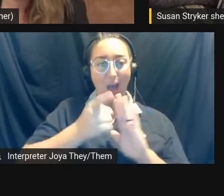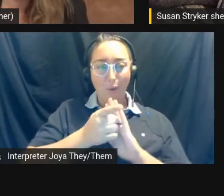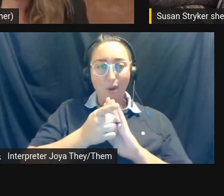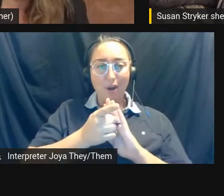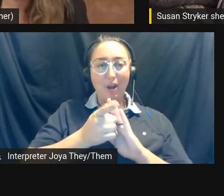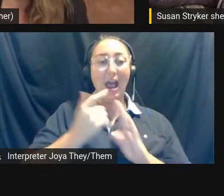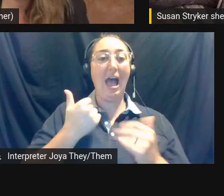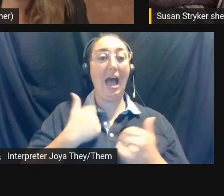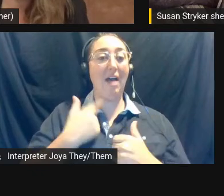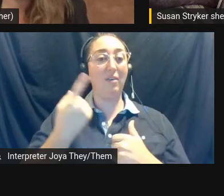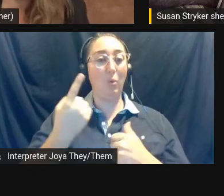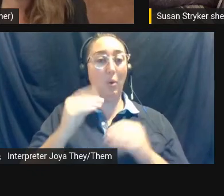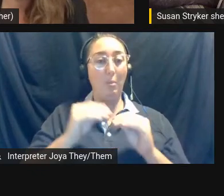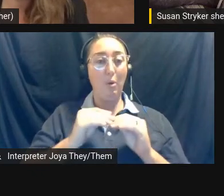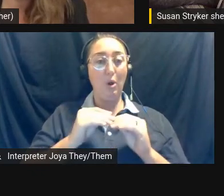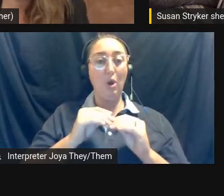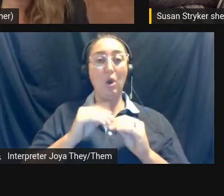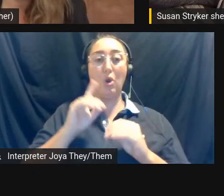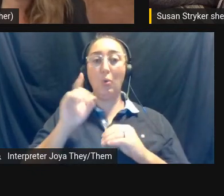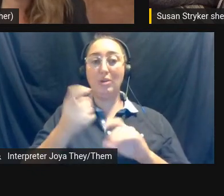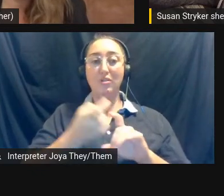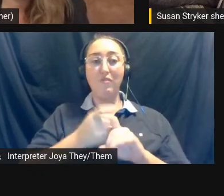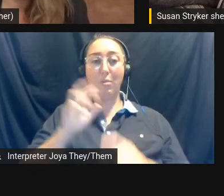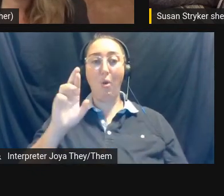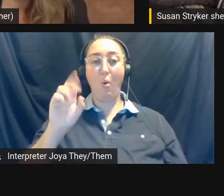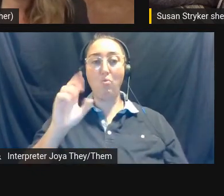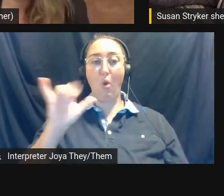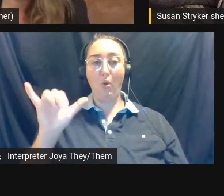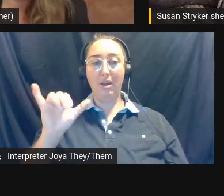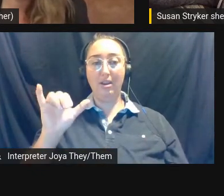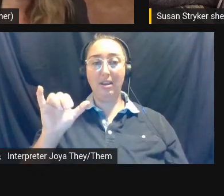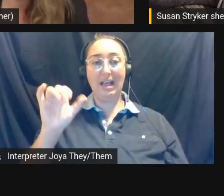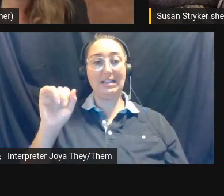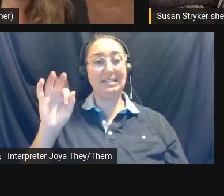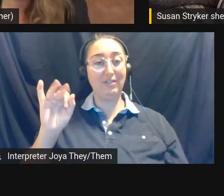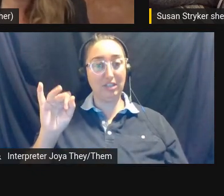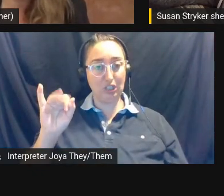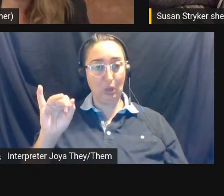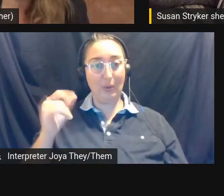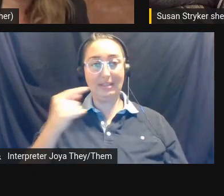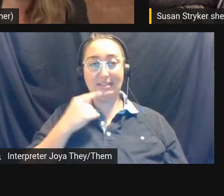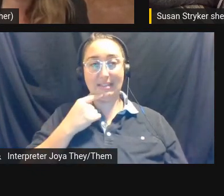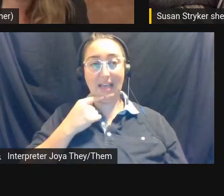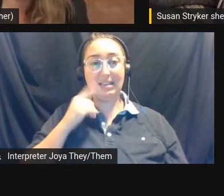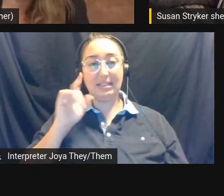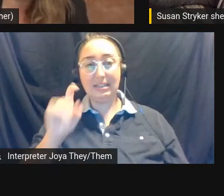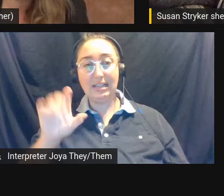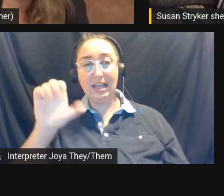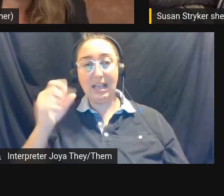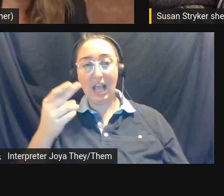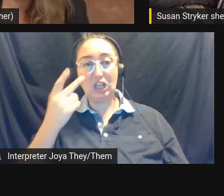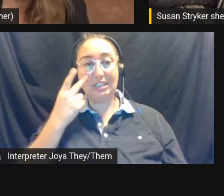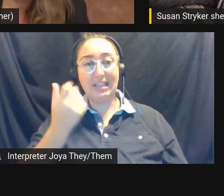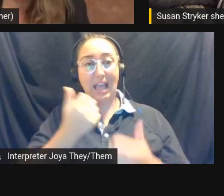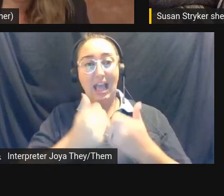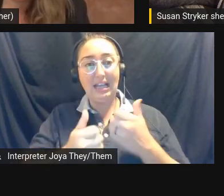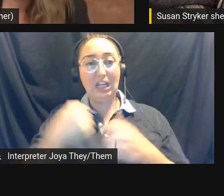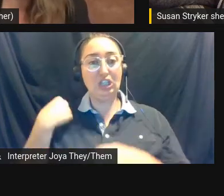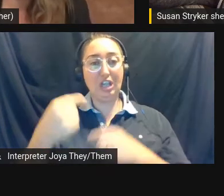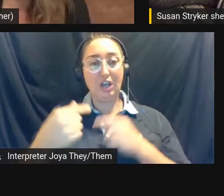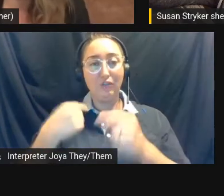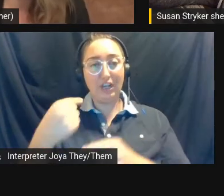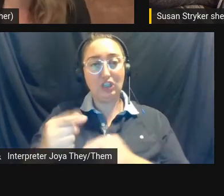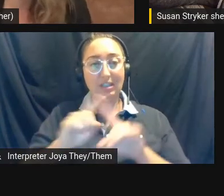end of the hour. Um, I did have a question from Rory in San Francisco. Um, it just says, does cash see any generational difference? So I'm not